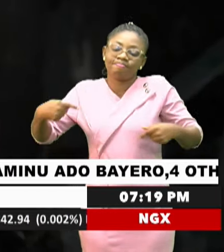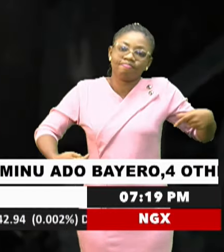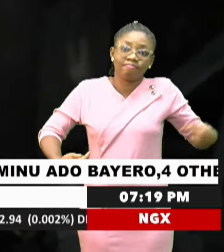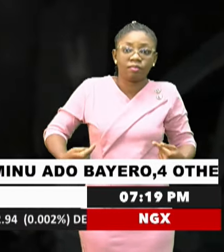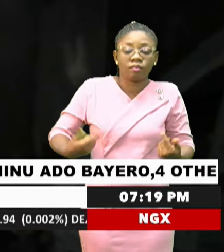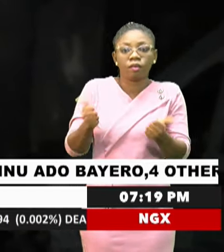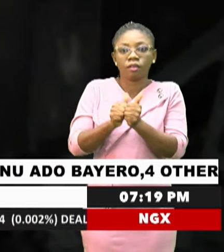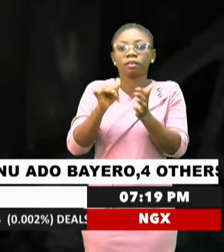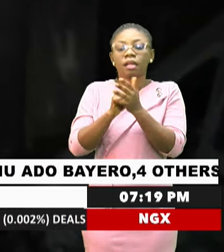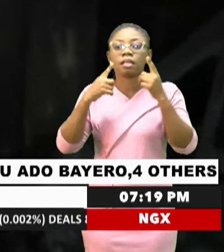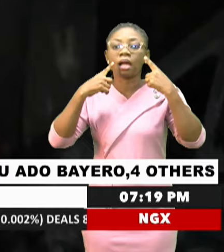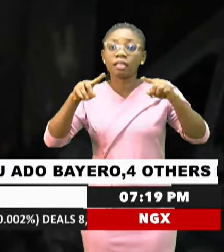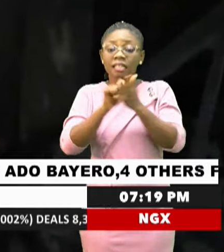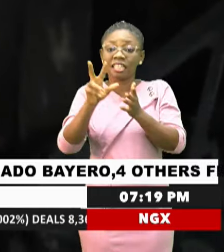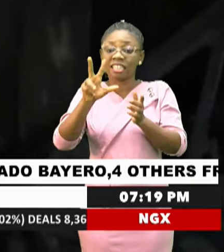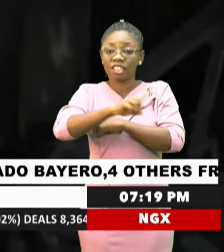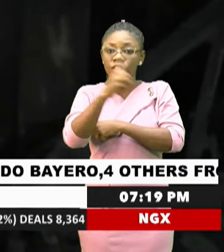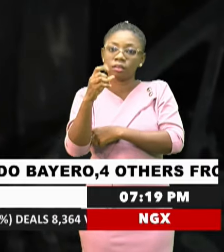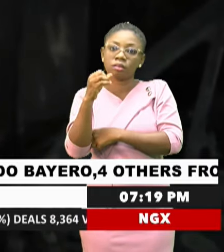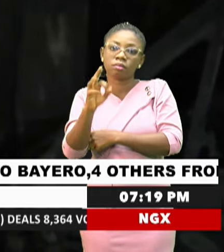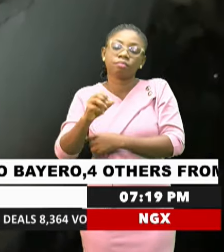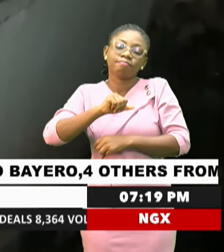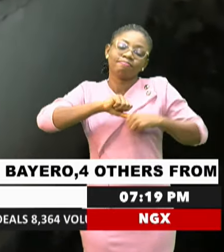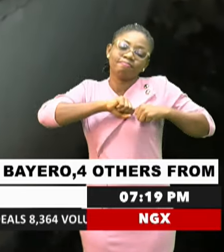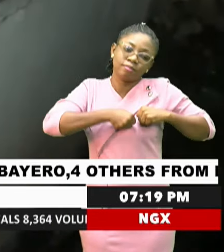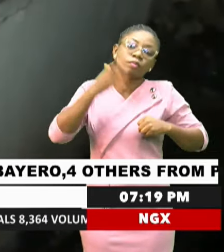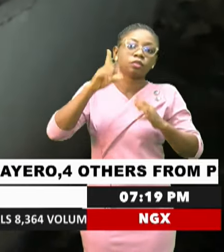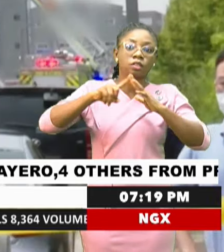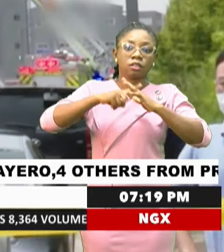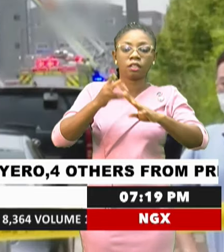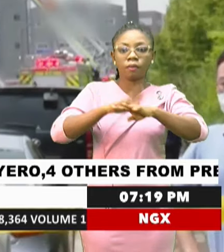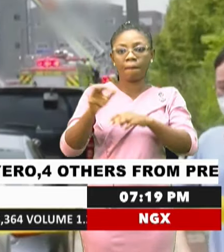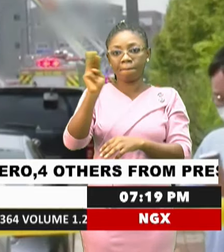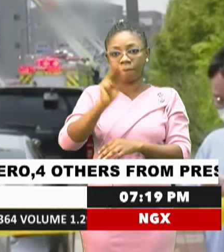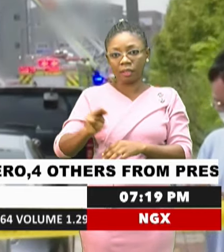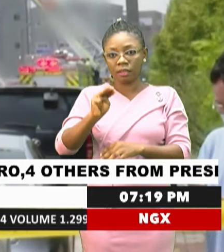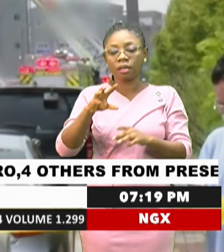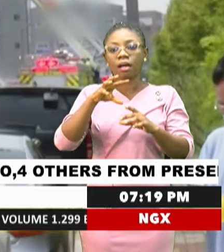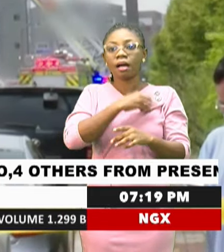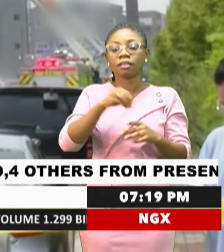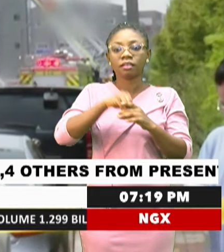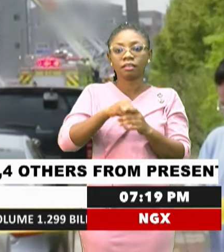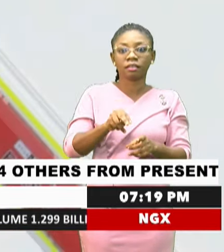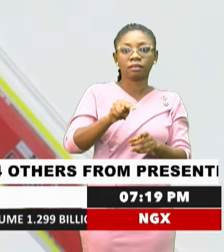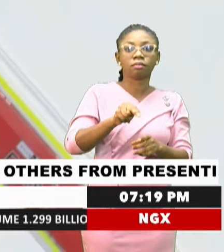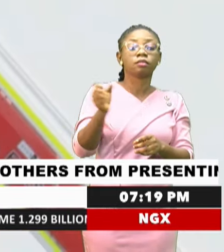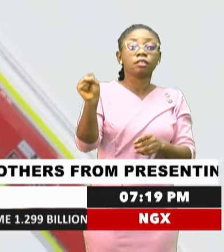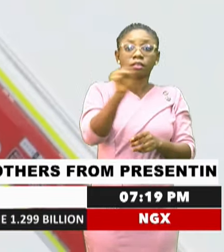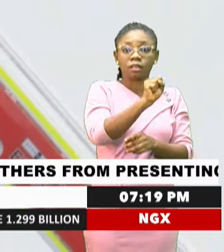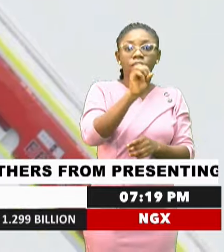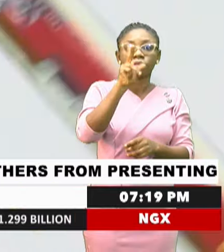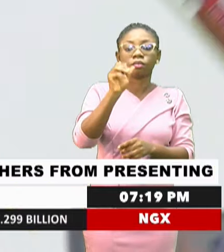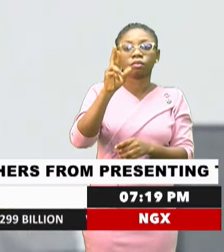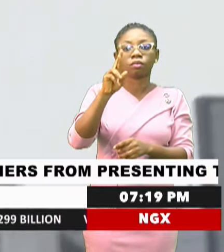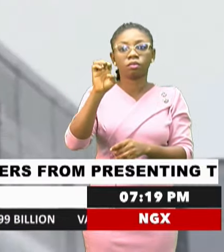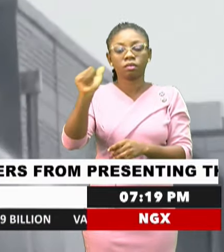Melukov announced that three days of mourning would begin on Monday. And in South Korea, a massive fire broke out at a